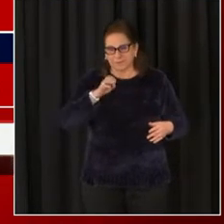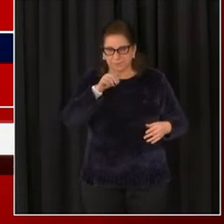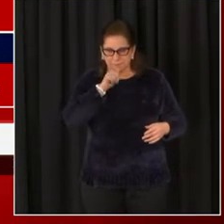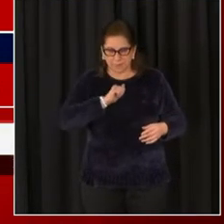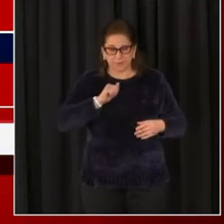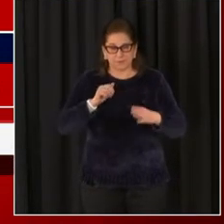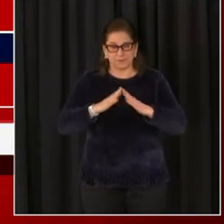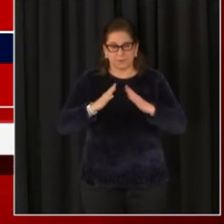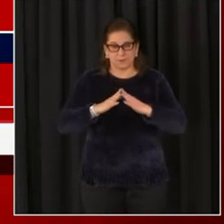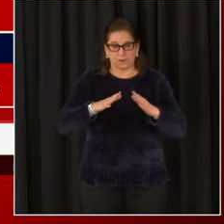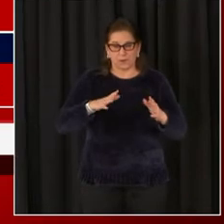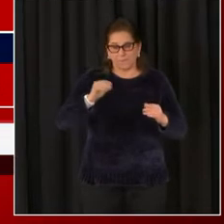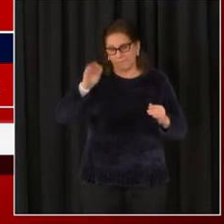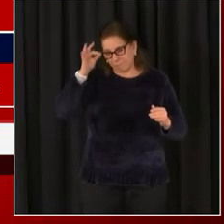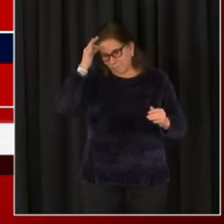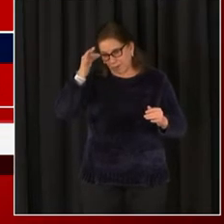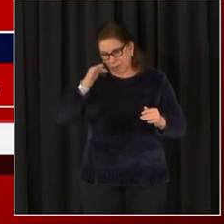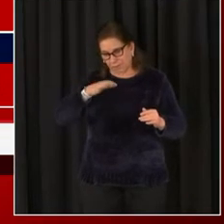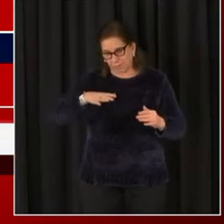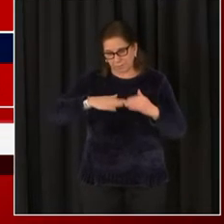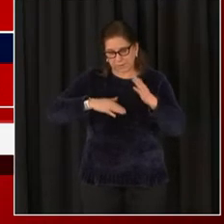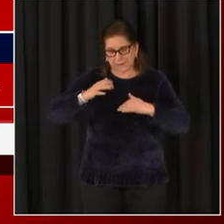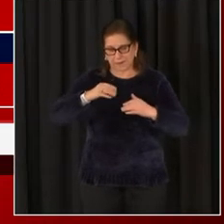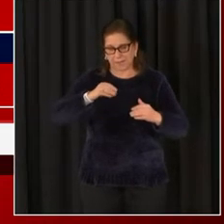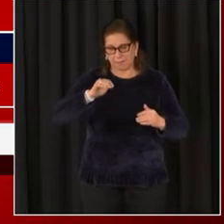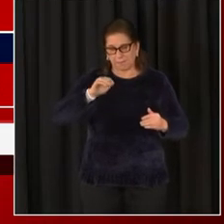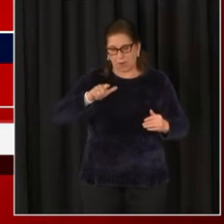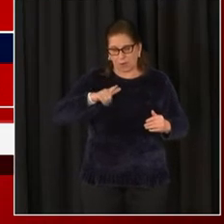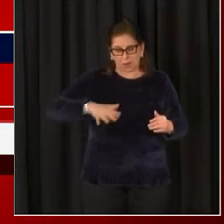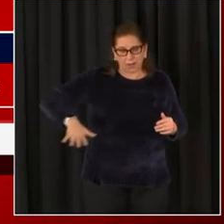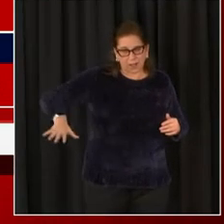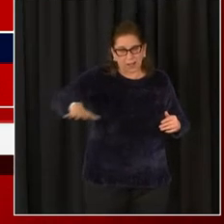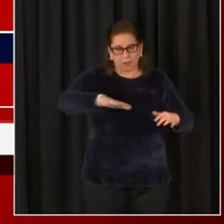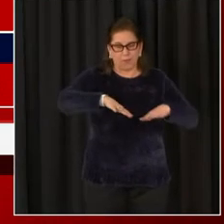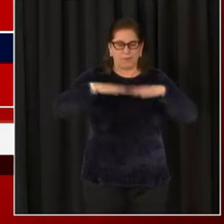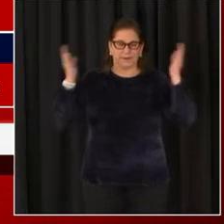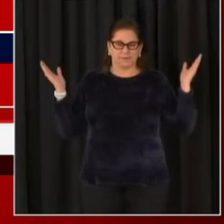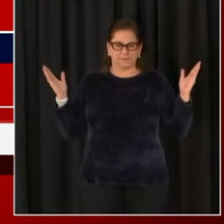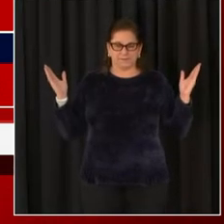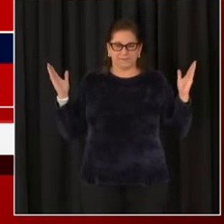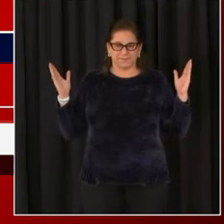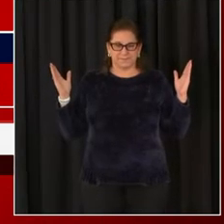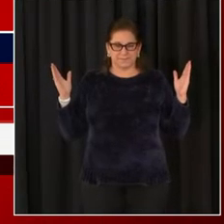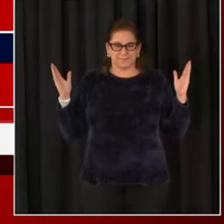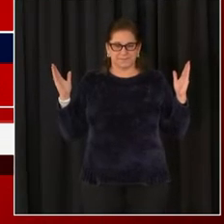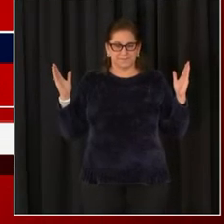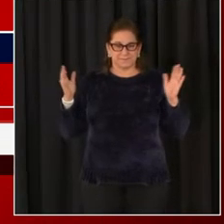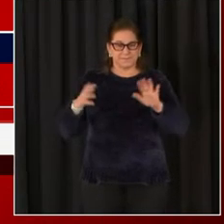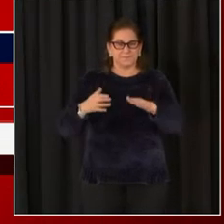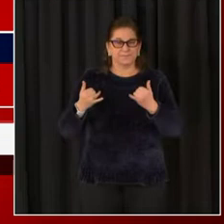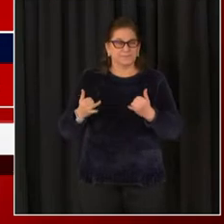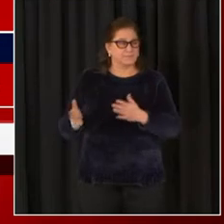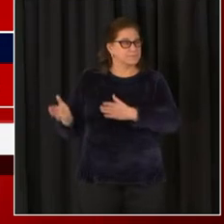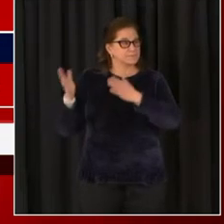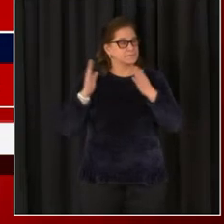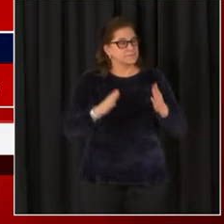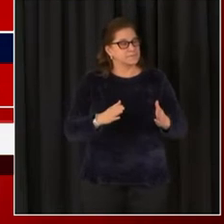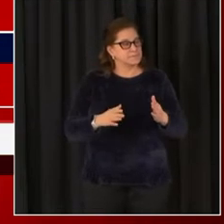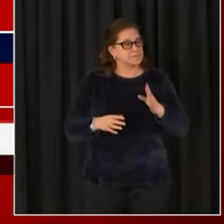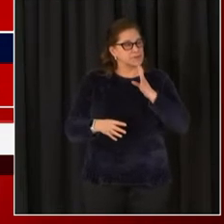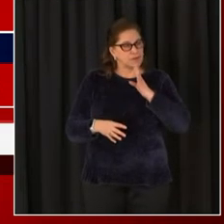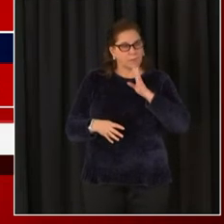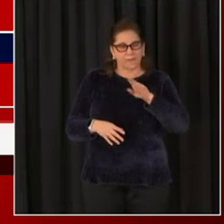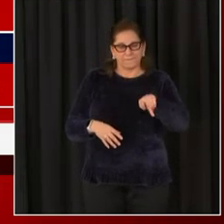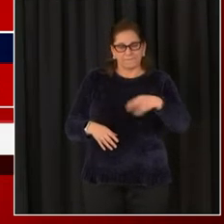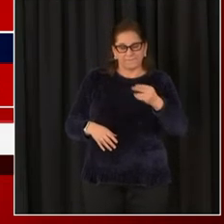will recall that we put in place a holiday pause on Phase II activities related to our COVID restrictions.